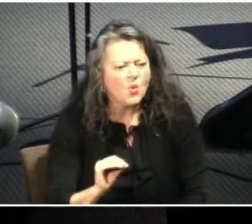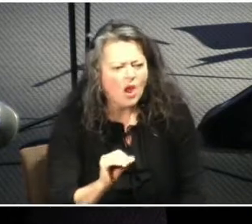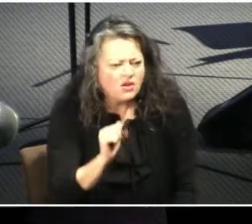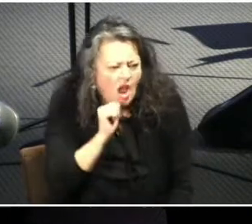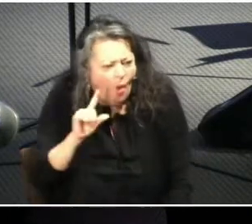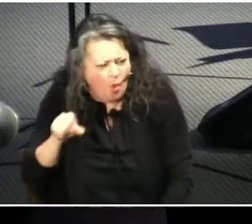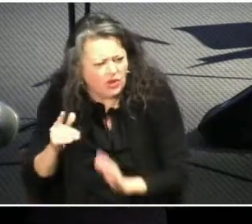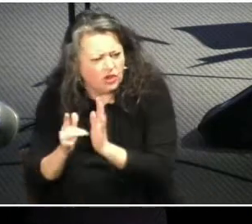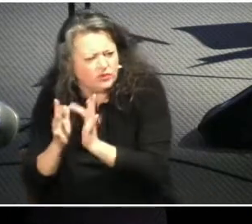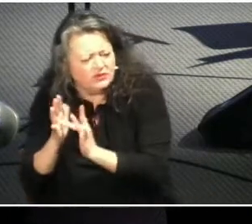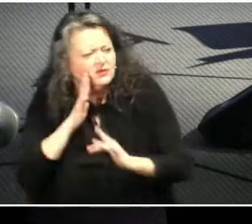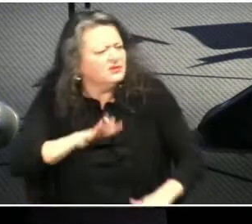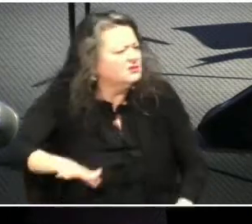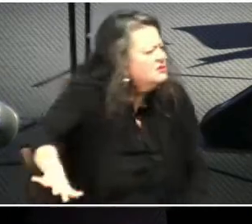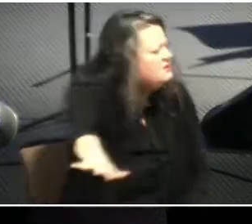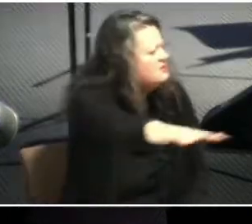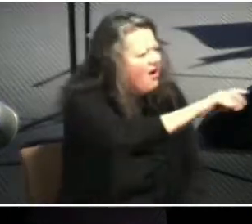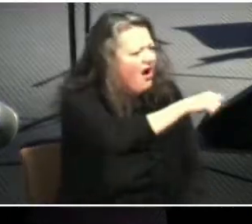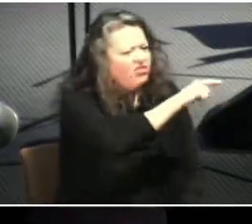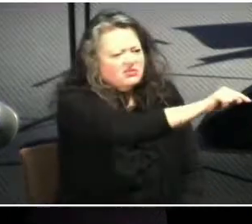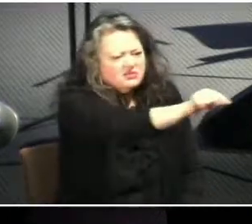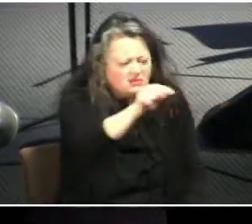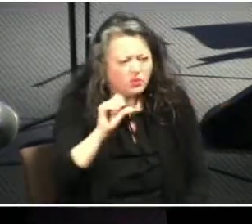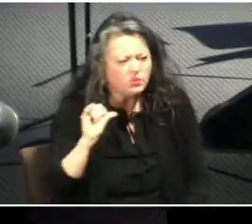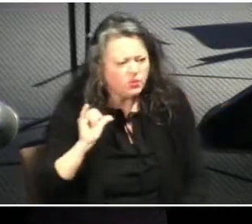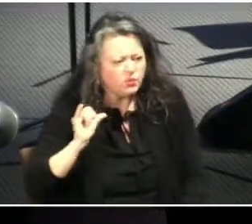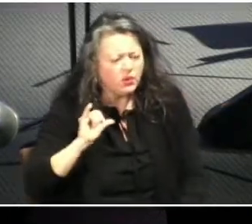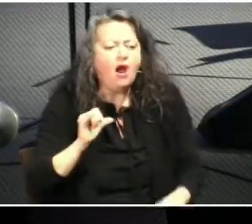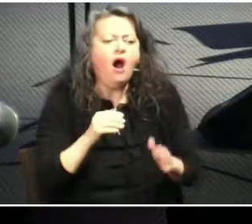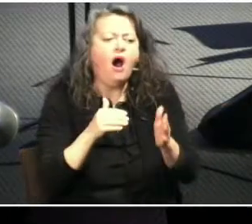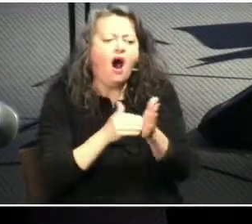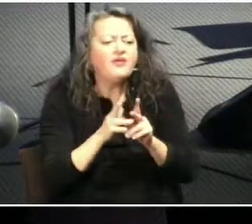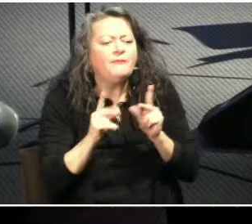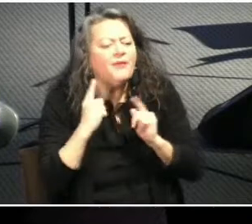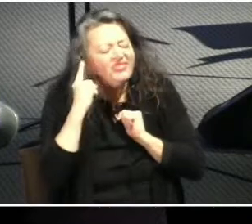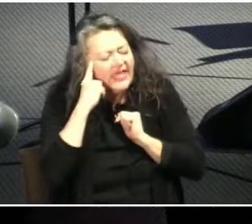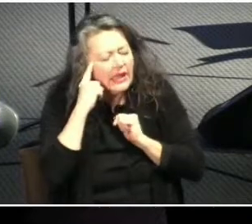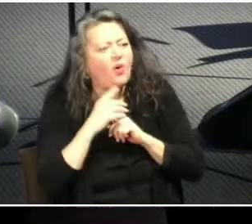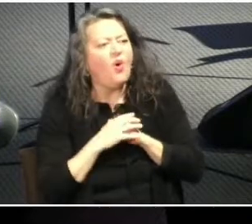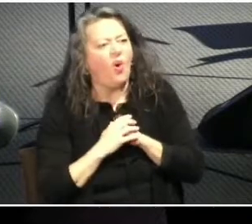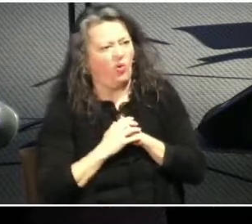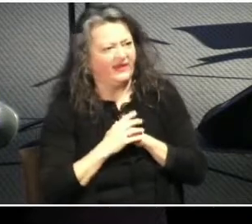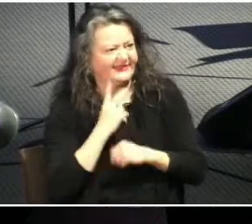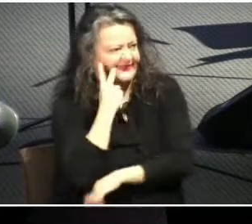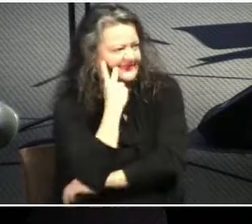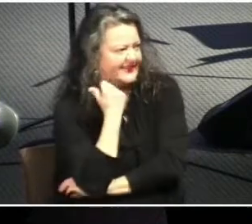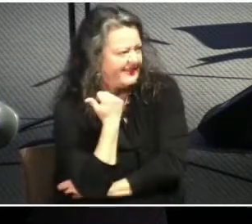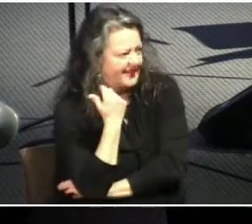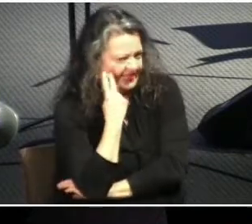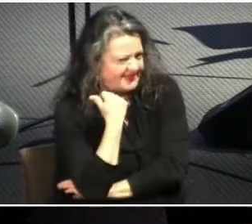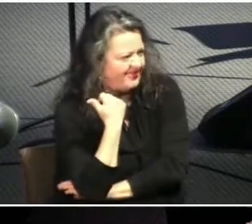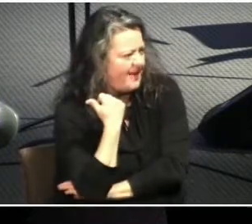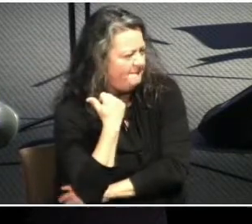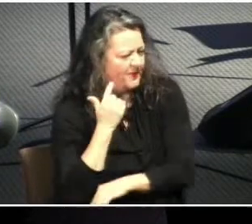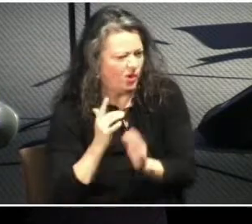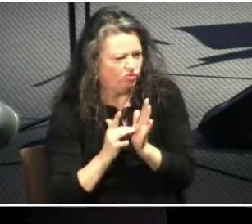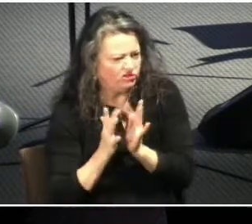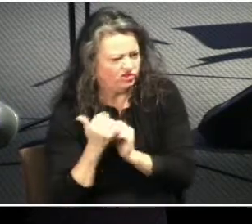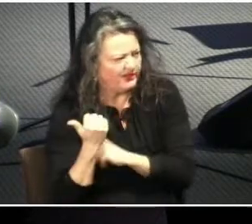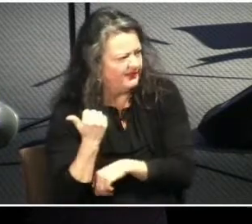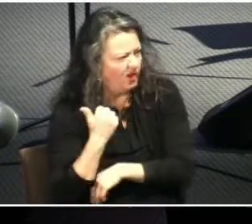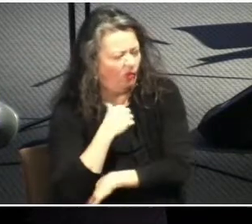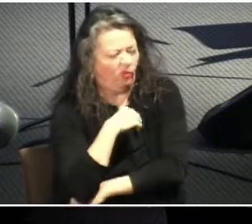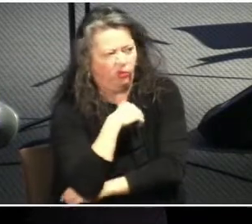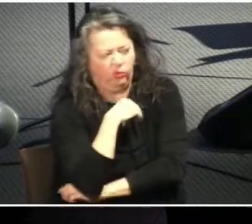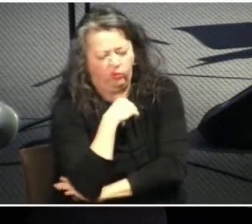in some sense. And sometimes people present the Bible as if, well, you know, it's the Christians over here and the Christian husbands